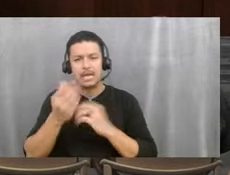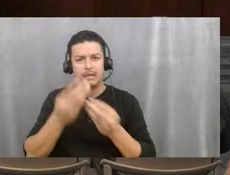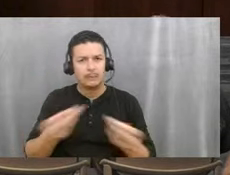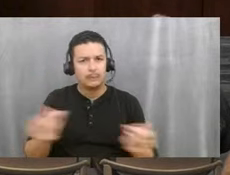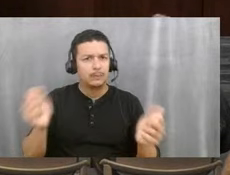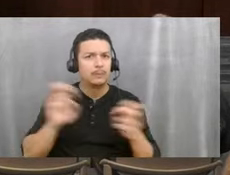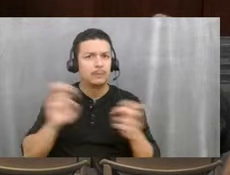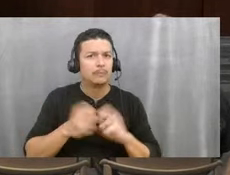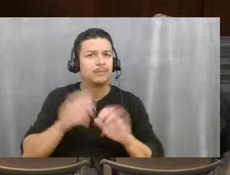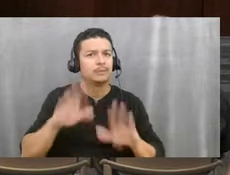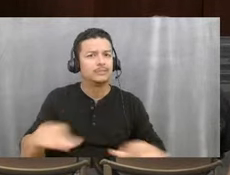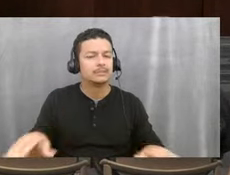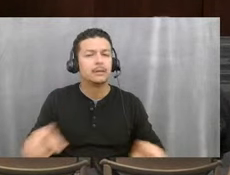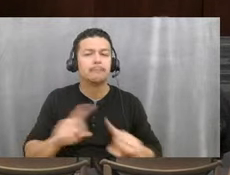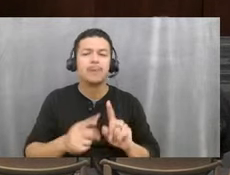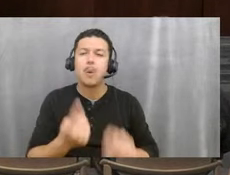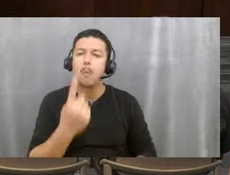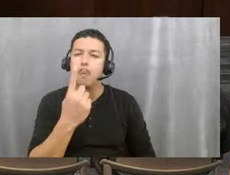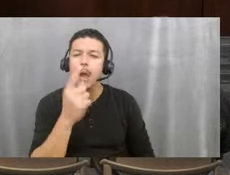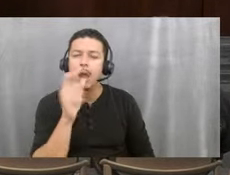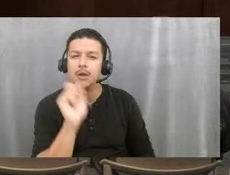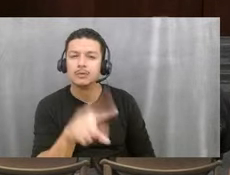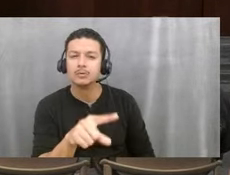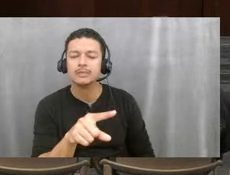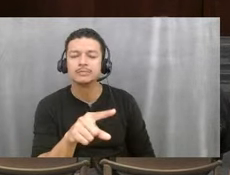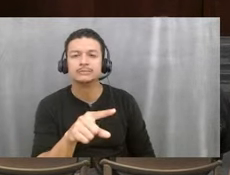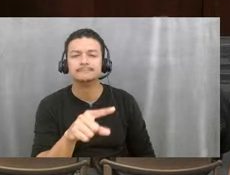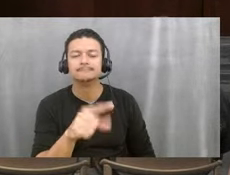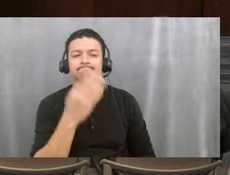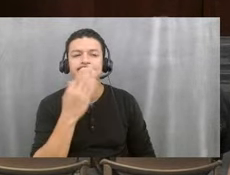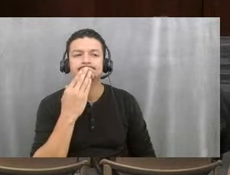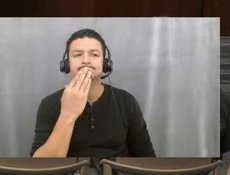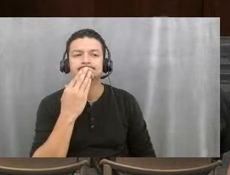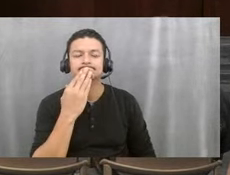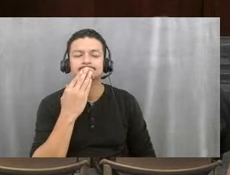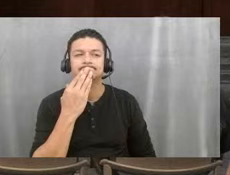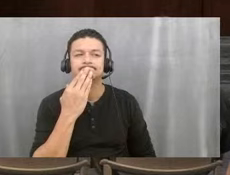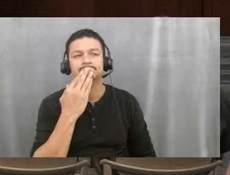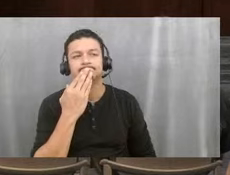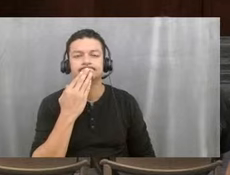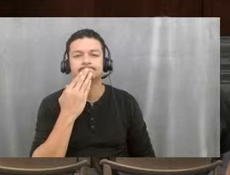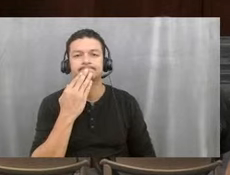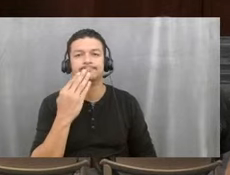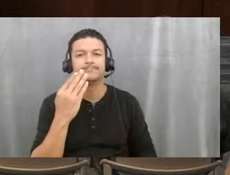The question that I have probably ought to ask our legal